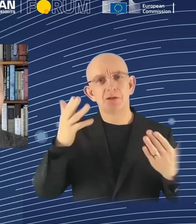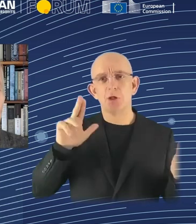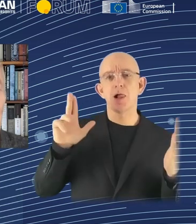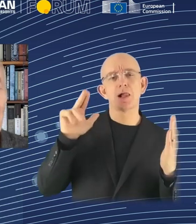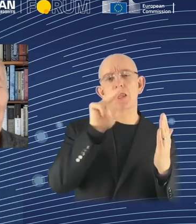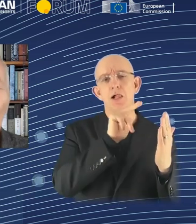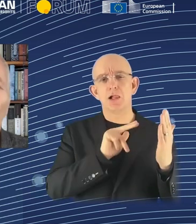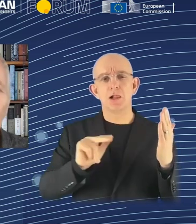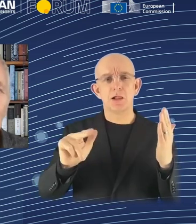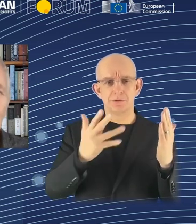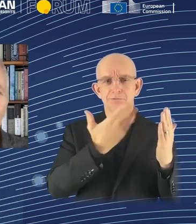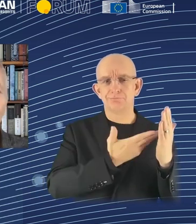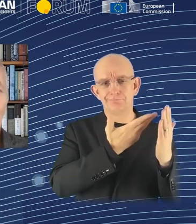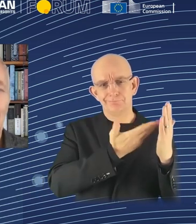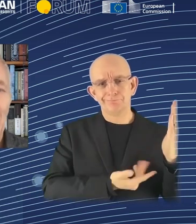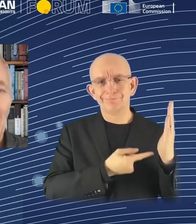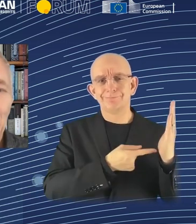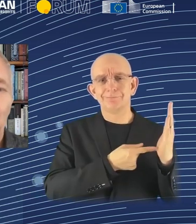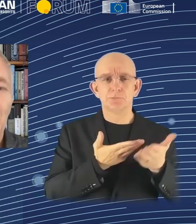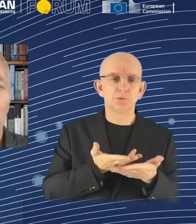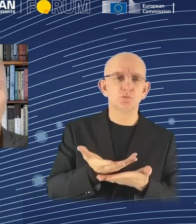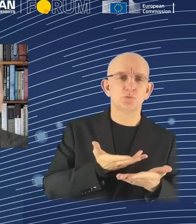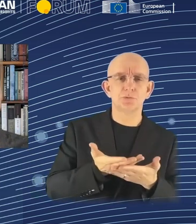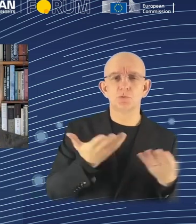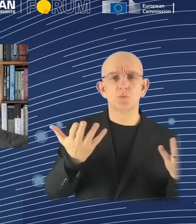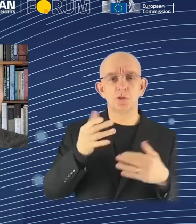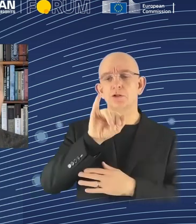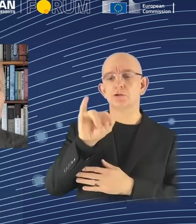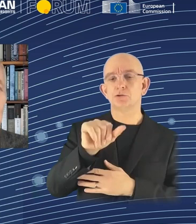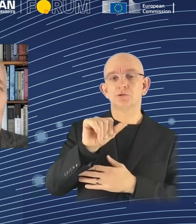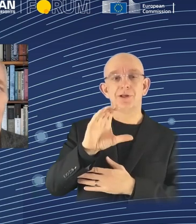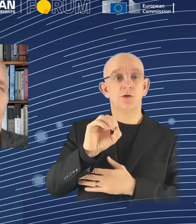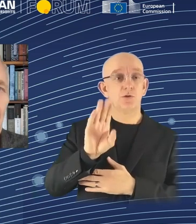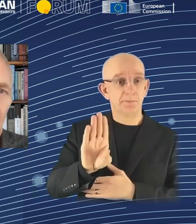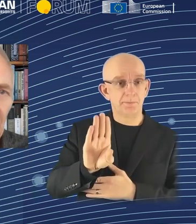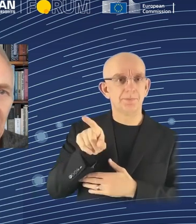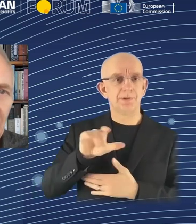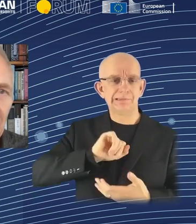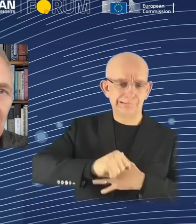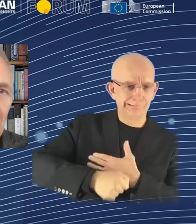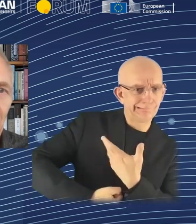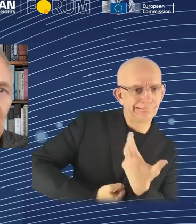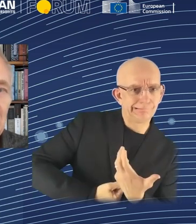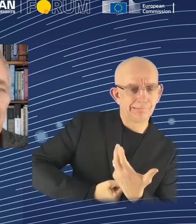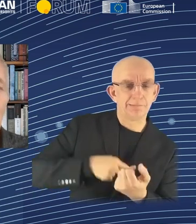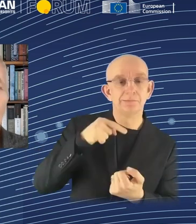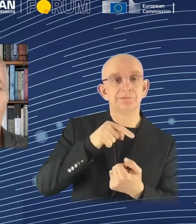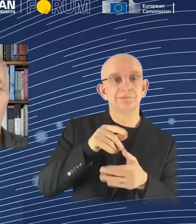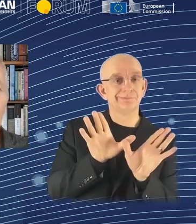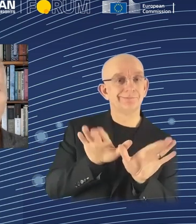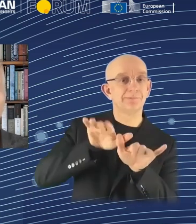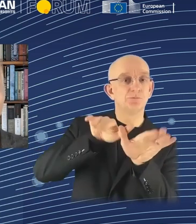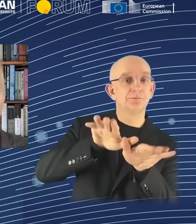angel. He can't win, but he comes away stronger from the fight. And today in facing the